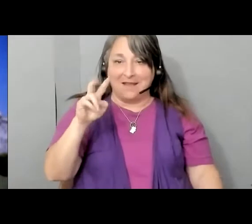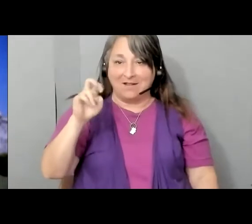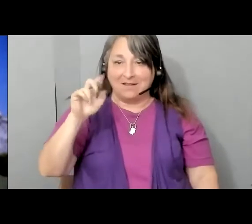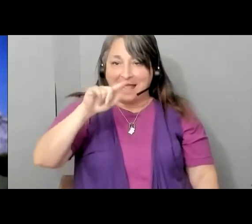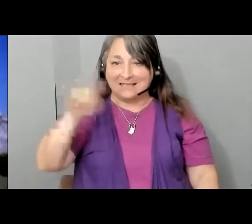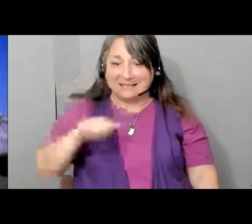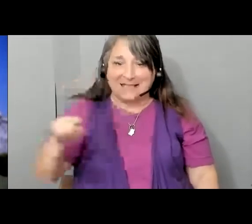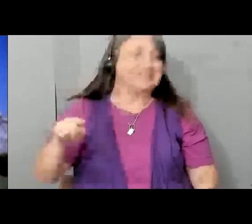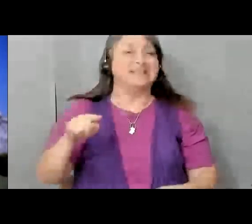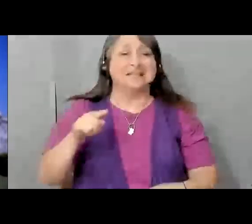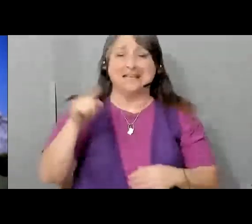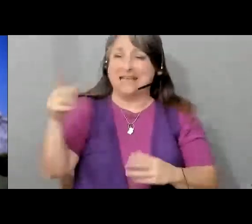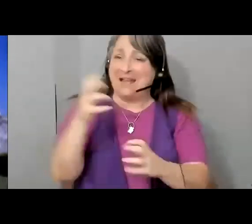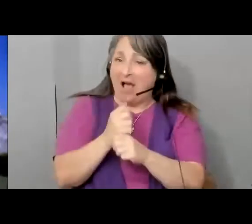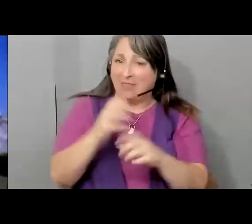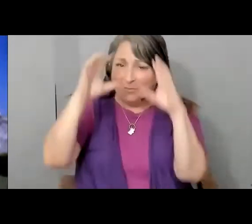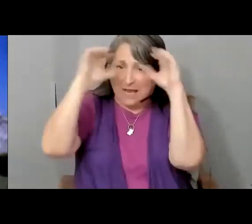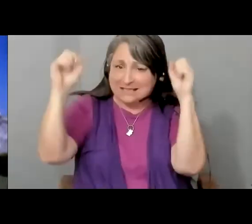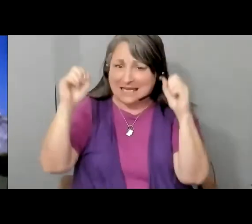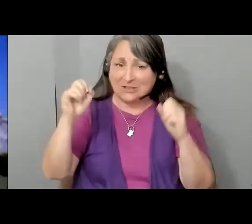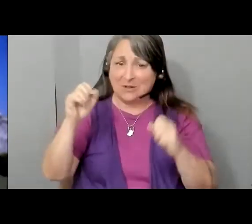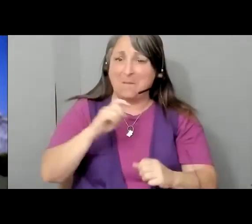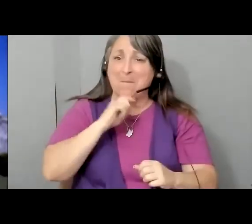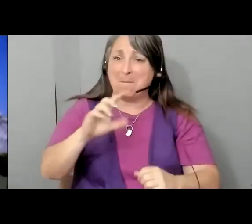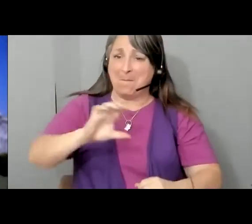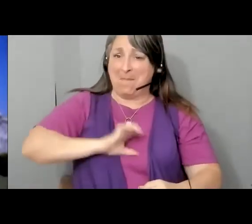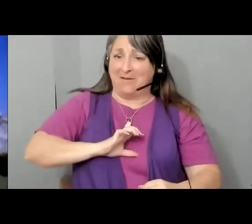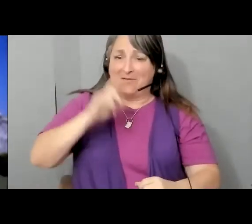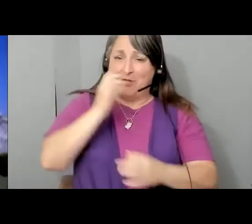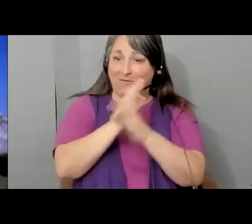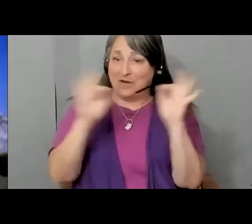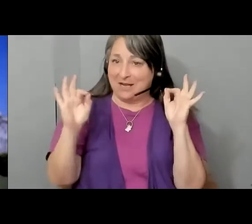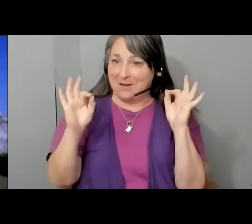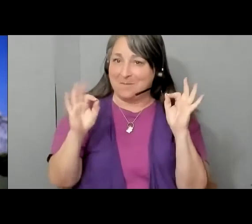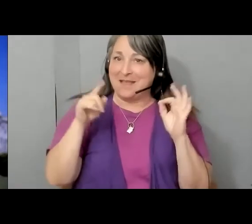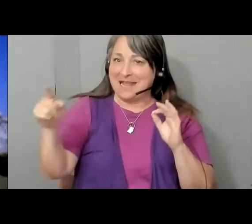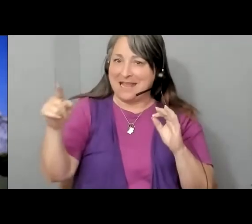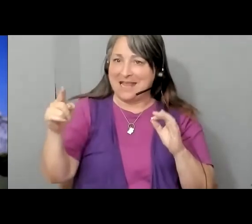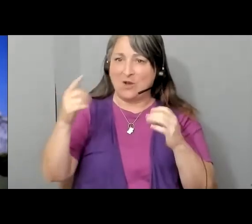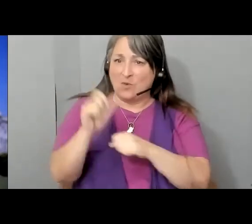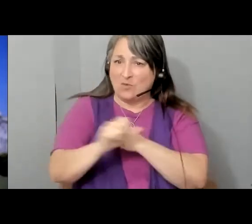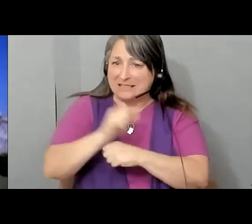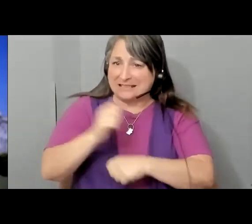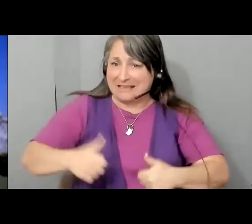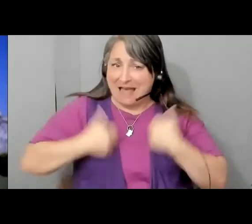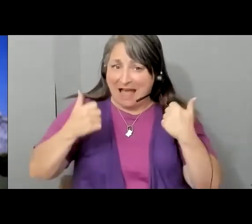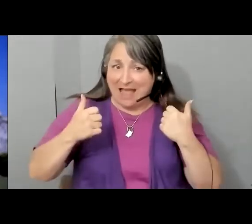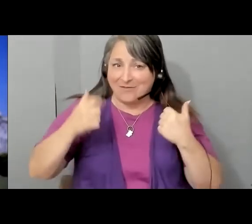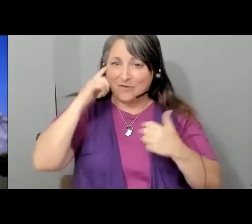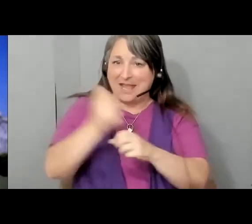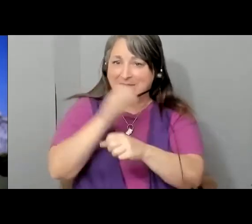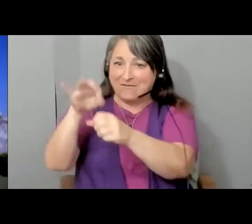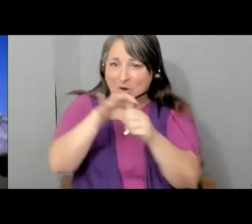of the Presidential Medal of Freedom, dedicated his life to improving the freedom to vote in Latino communities.